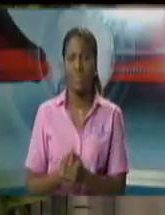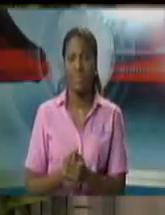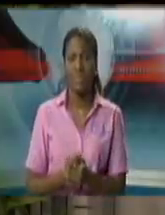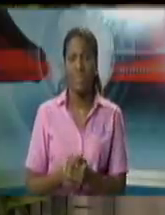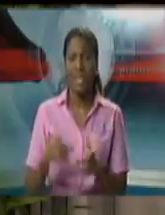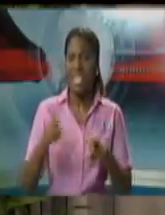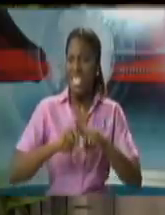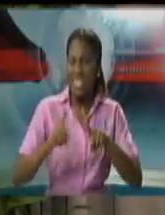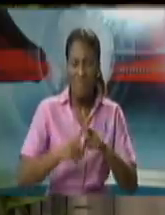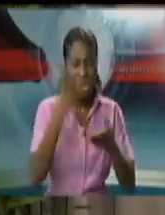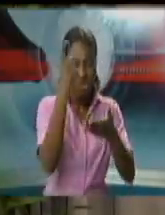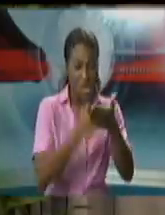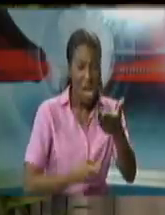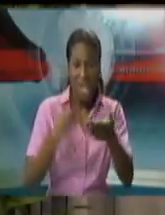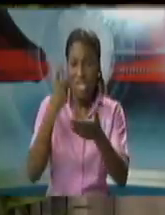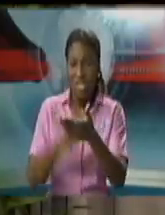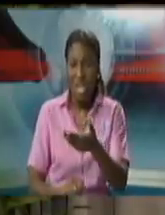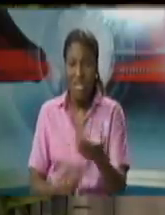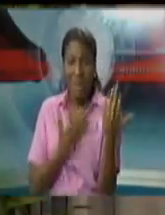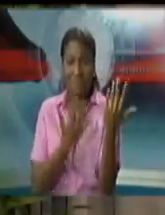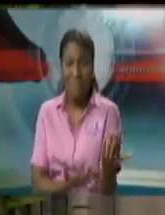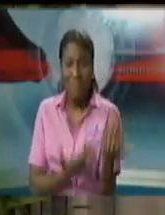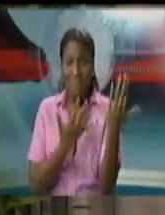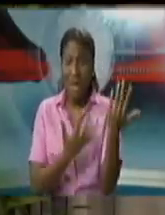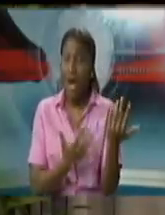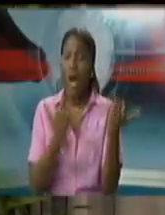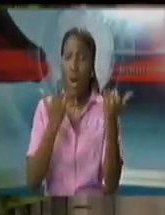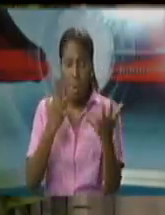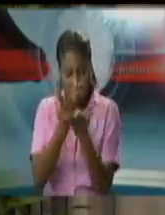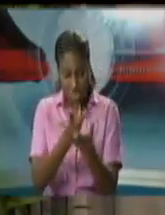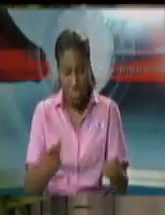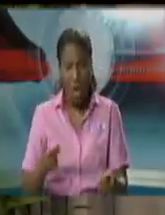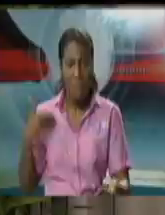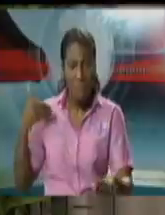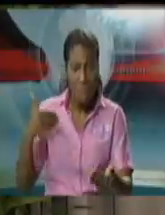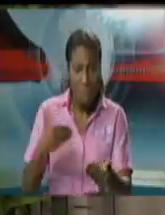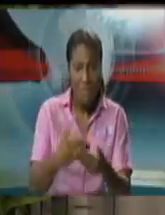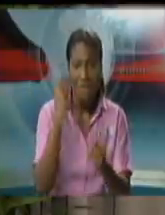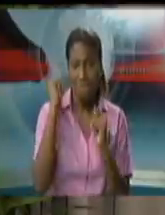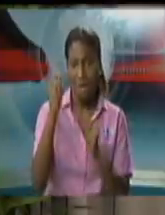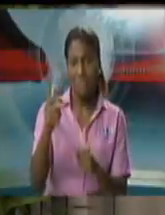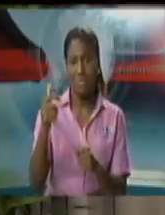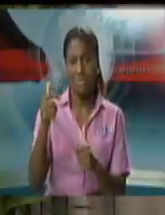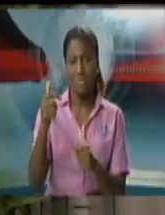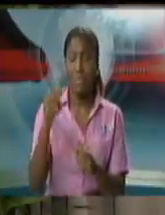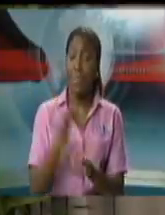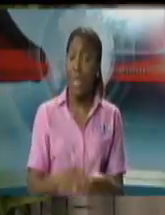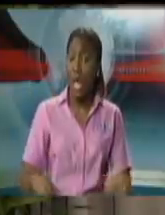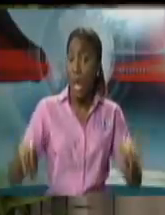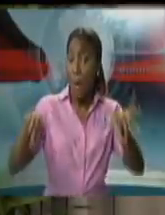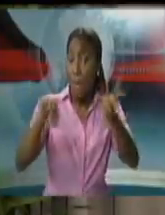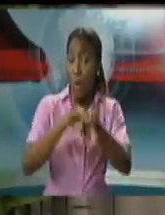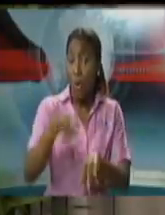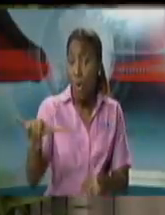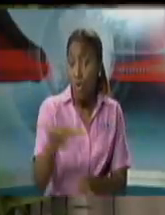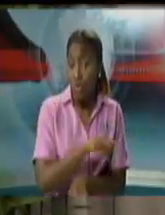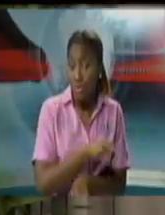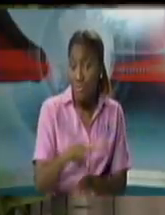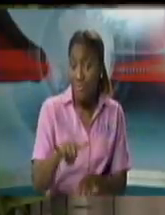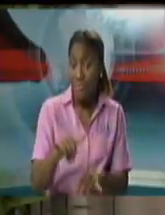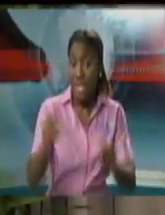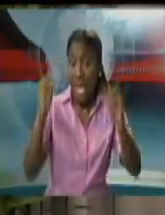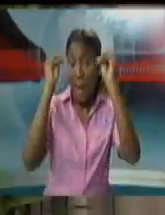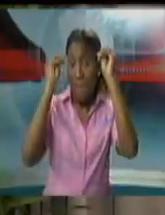charges etc so we intend to go to the parliament with those matters very importantly again the Ministry of National